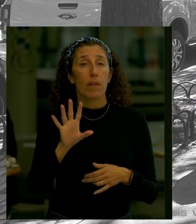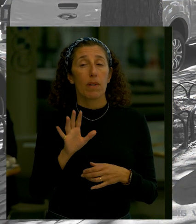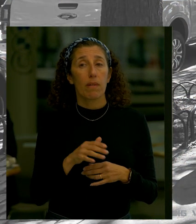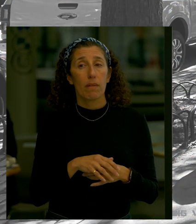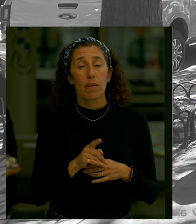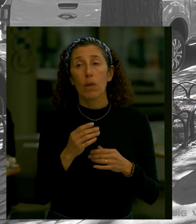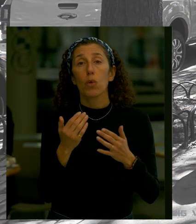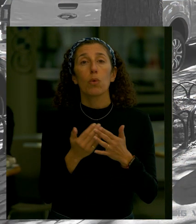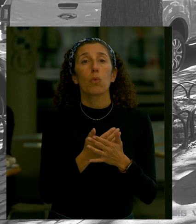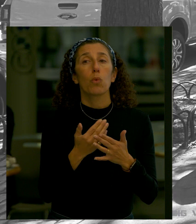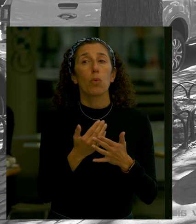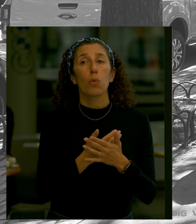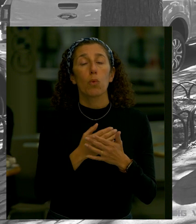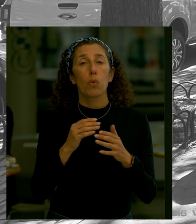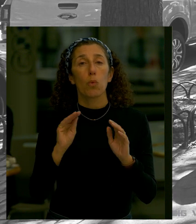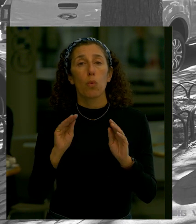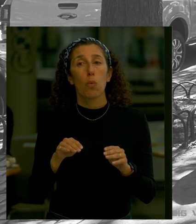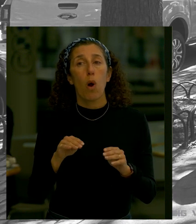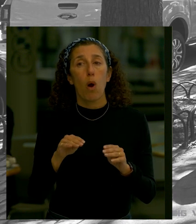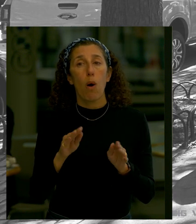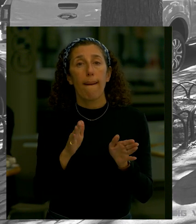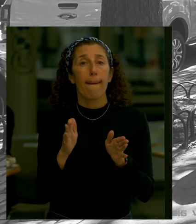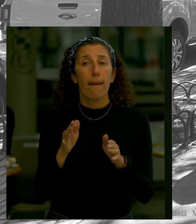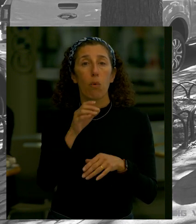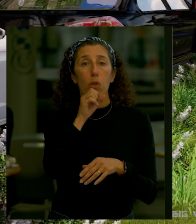there's the new wall shifted and slightly offset